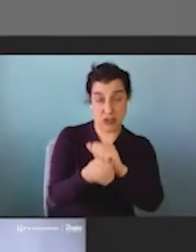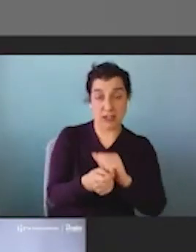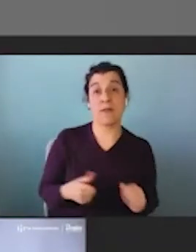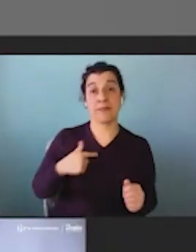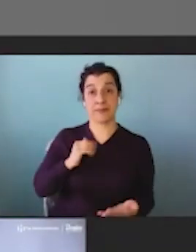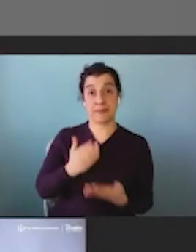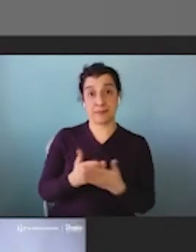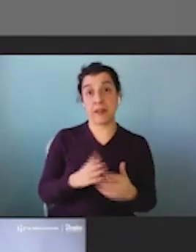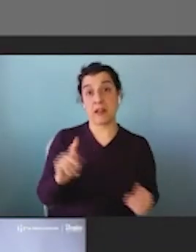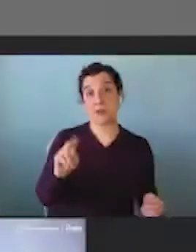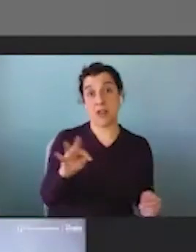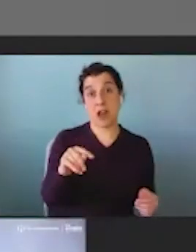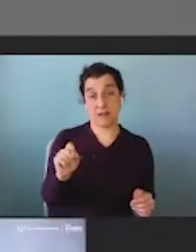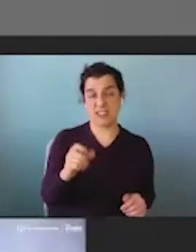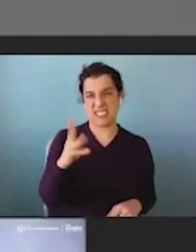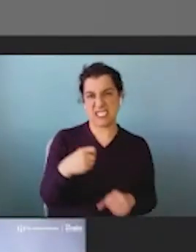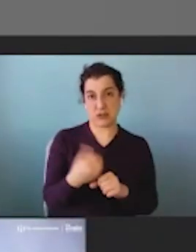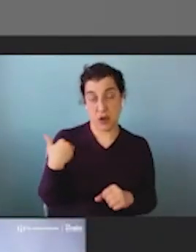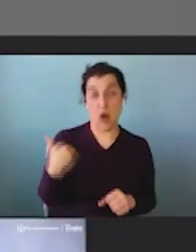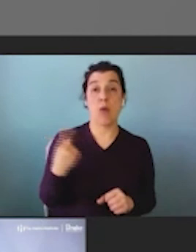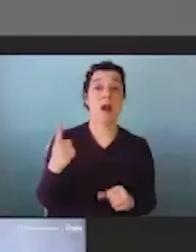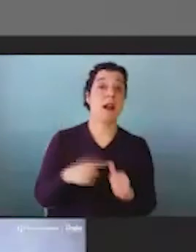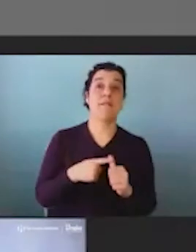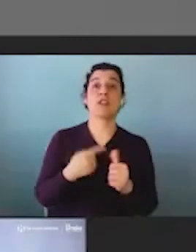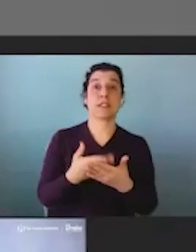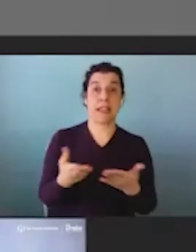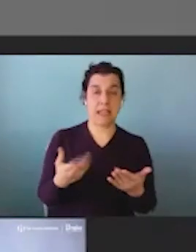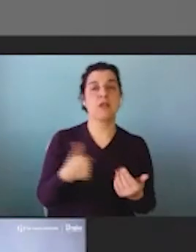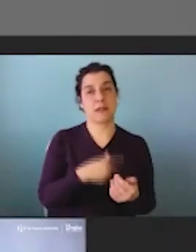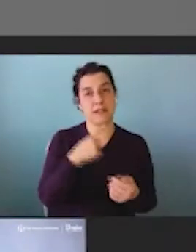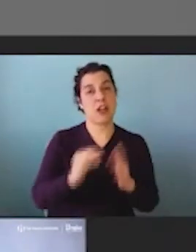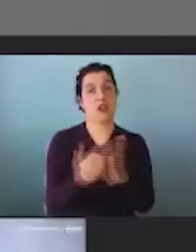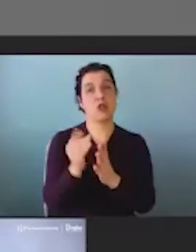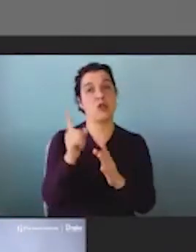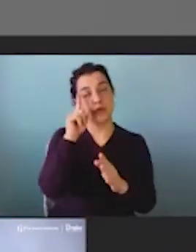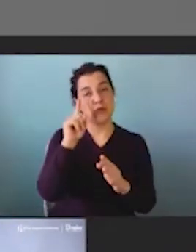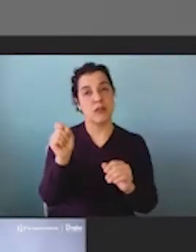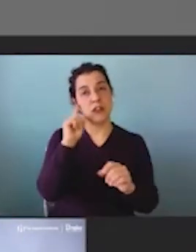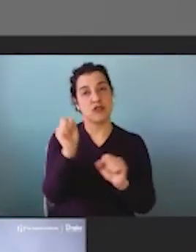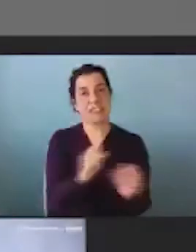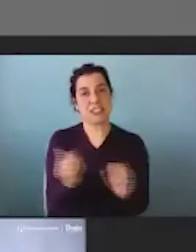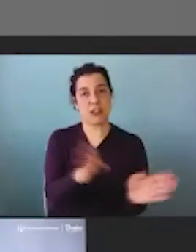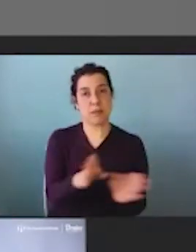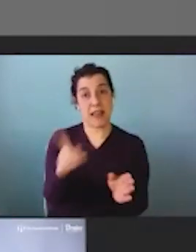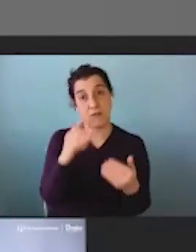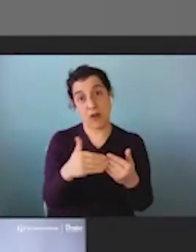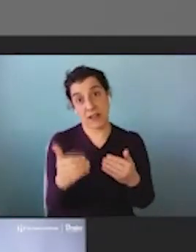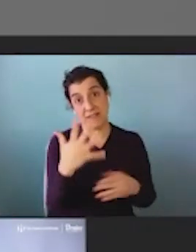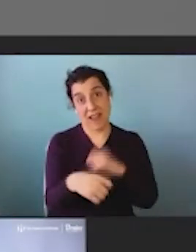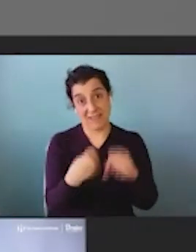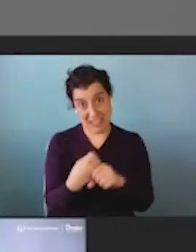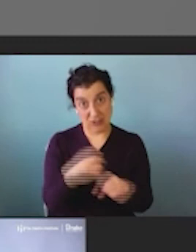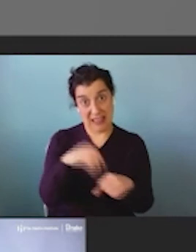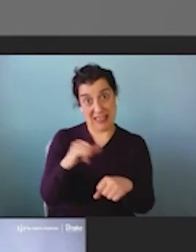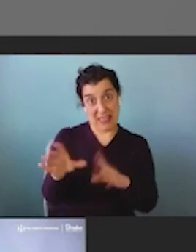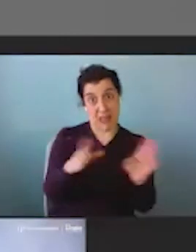six years ago, one of the first things we did is we said, let's do a new strategic plan for the next five years. And in that strategic plan, one of